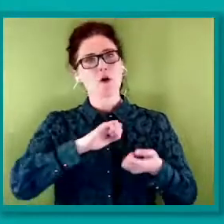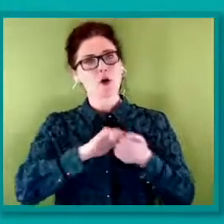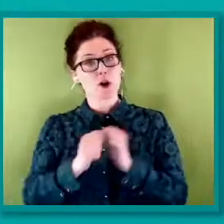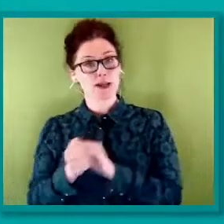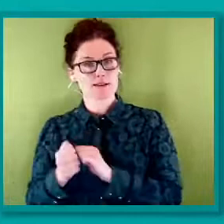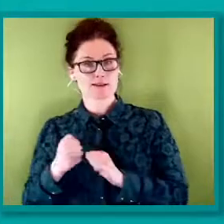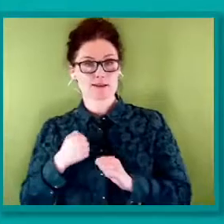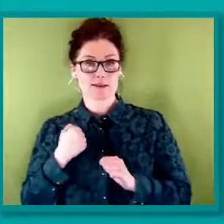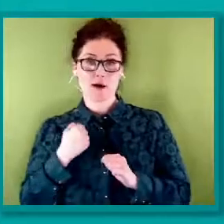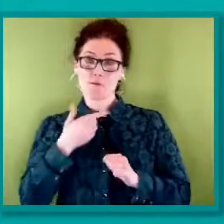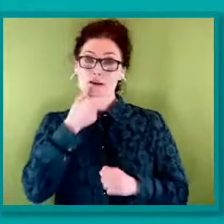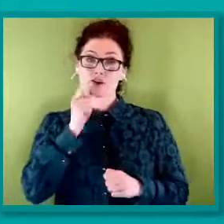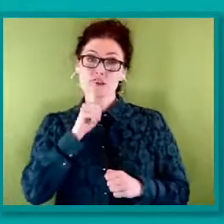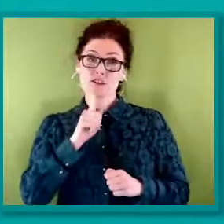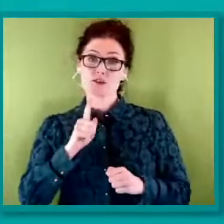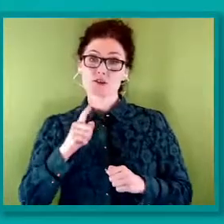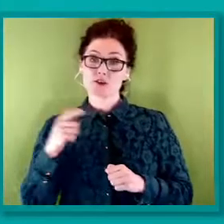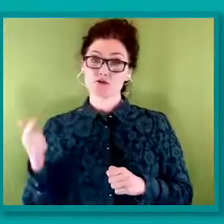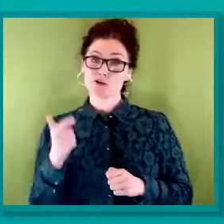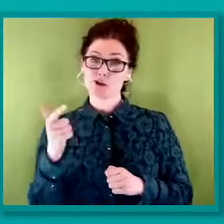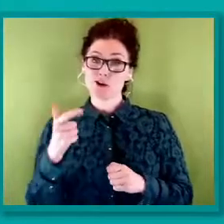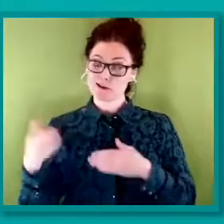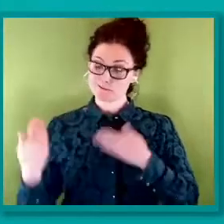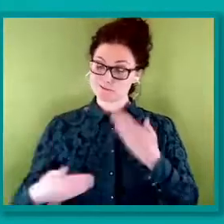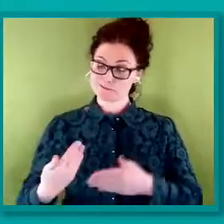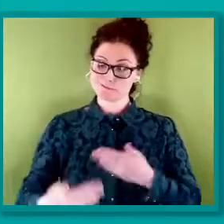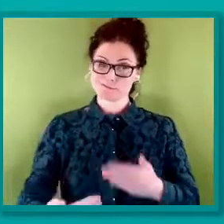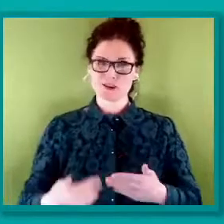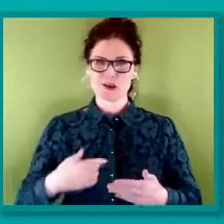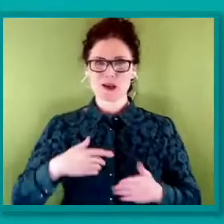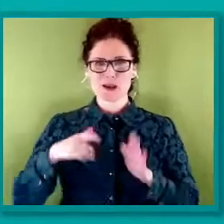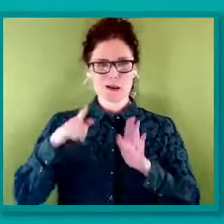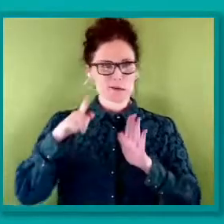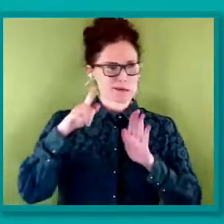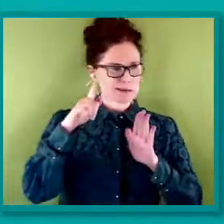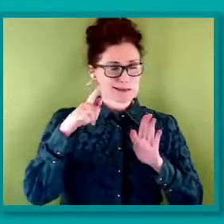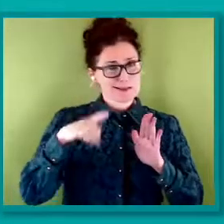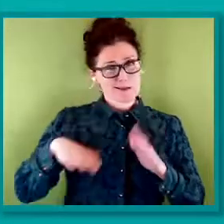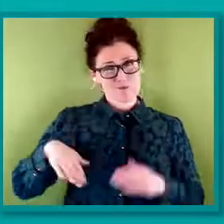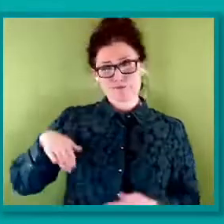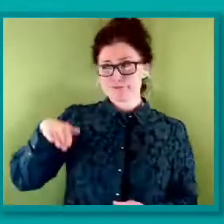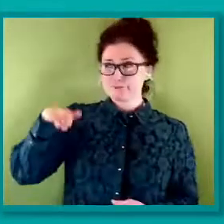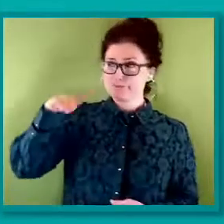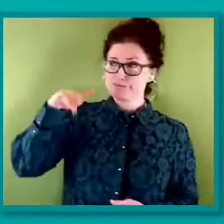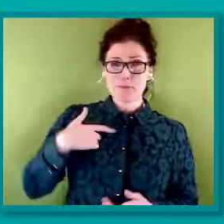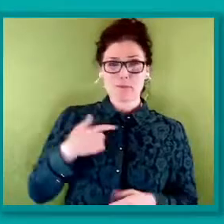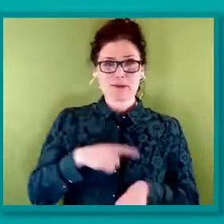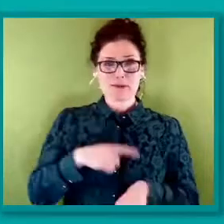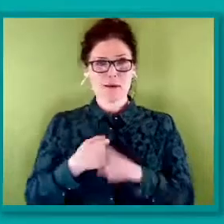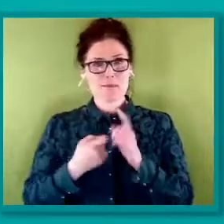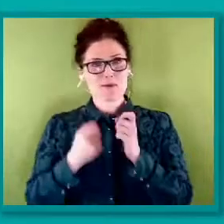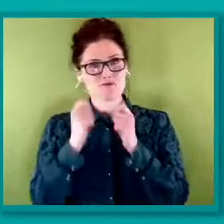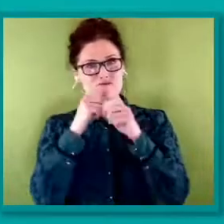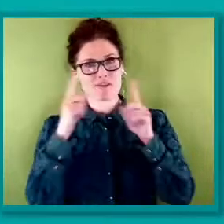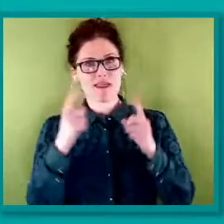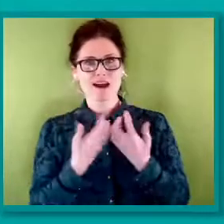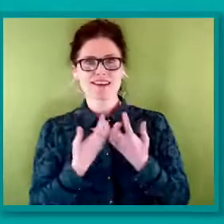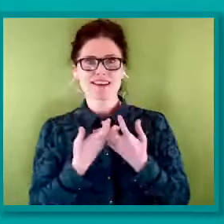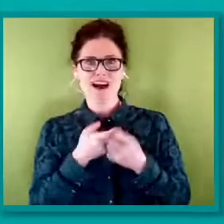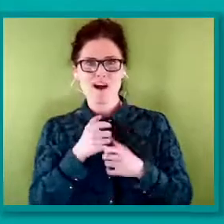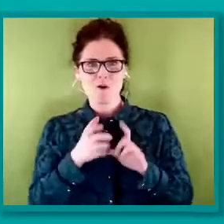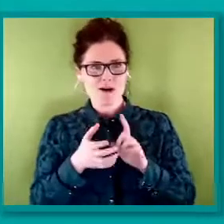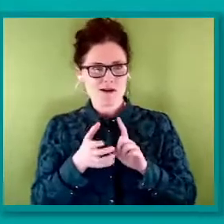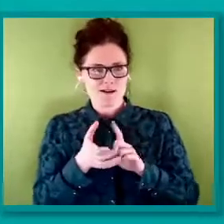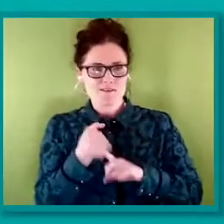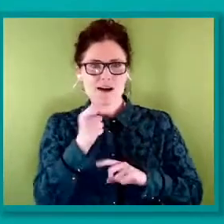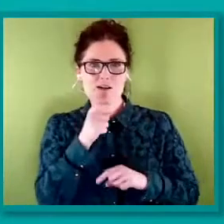and it was quite late when I found the words that describe the way I feel and experience myself in the world, non-binary.